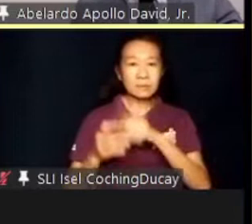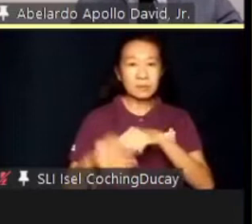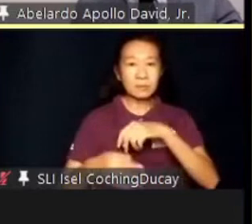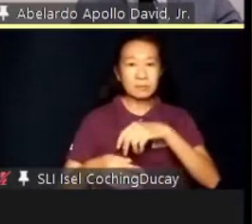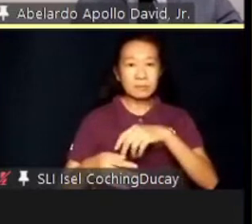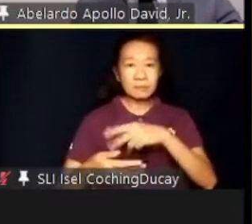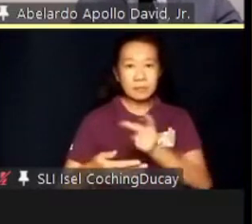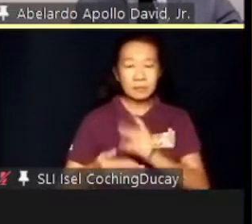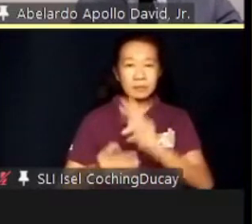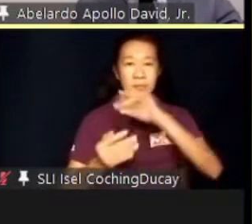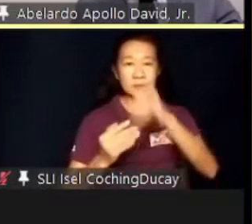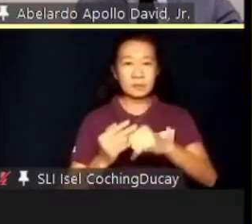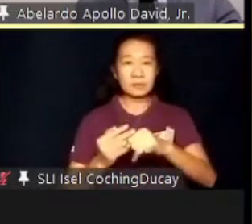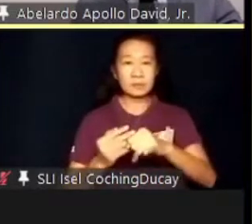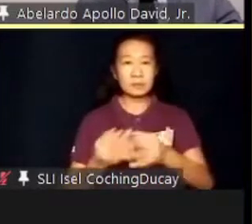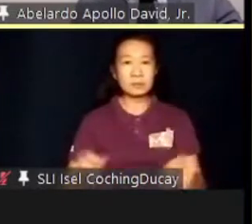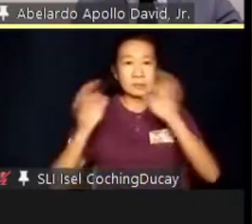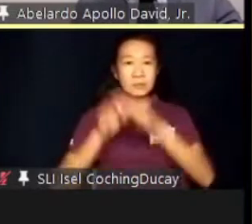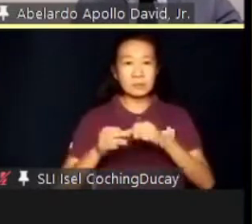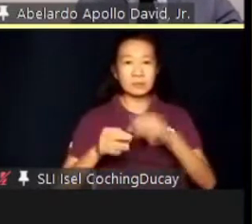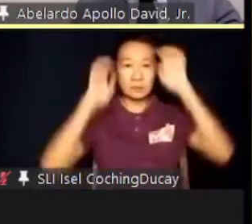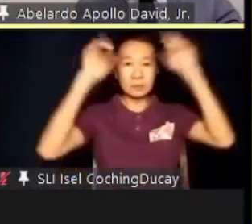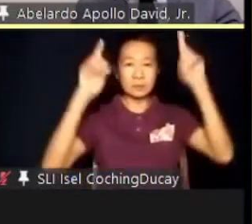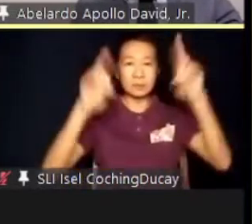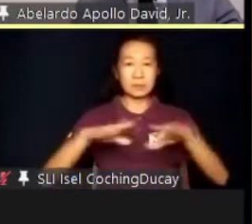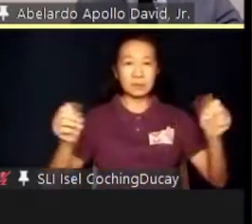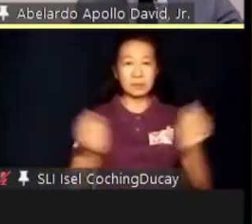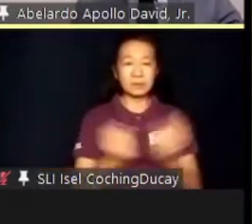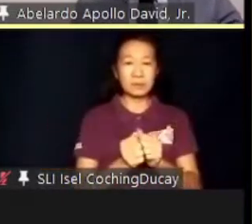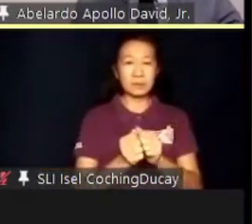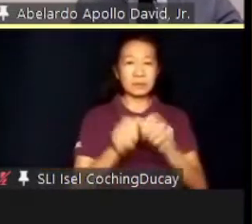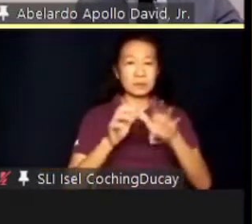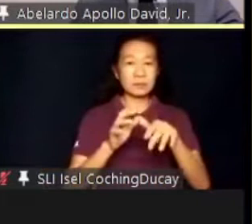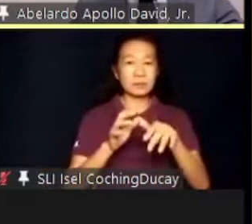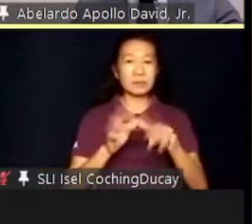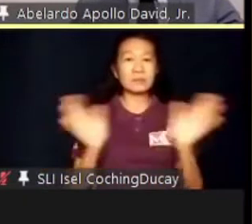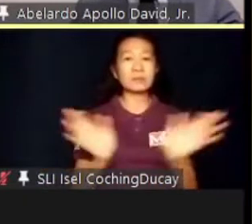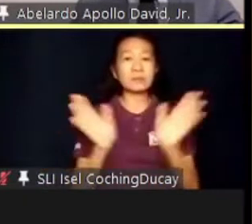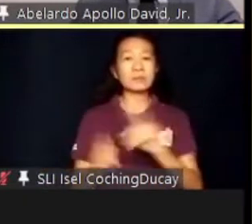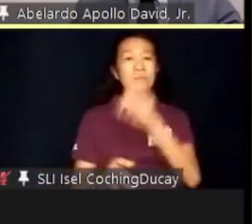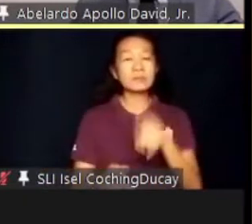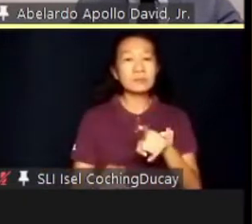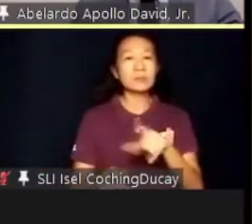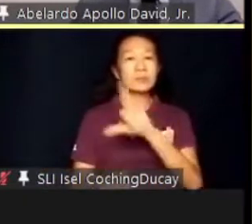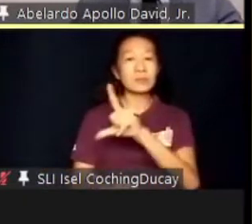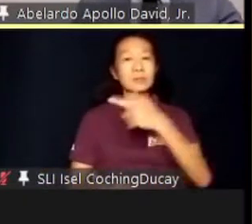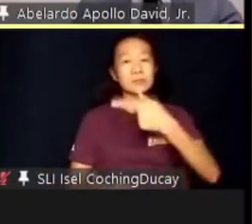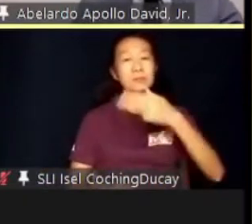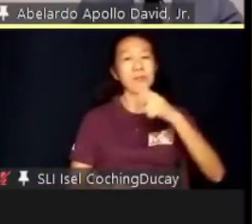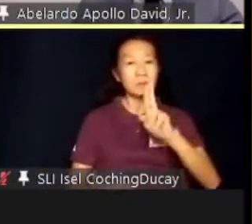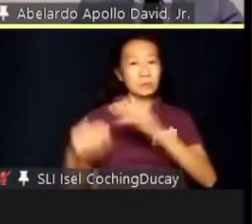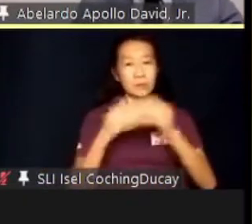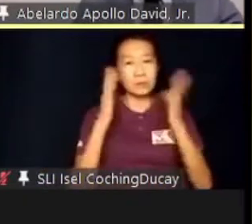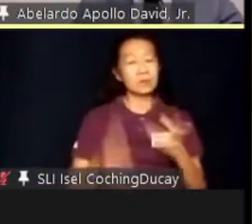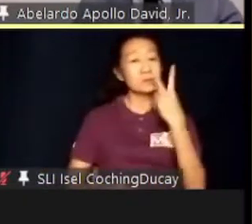relevant to the education of children with special needs. I urge you to ask your LGU leaders and see how